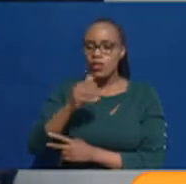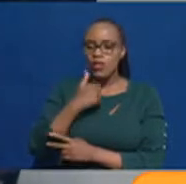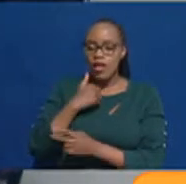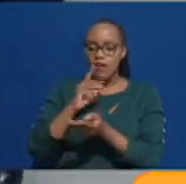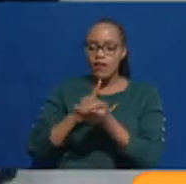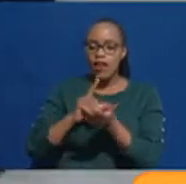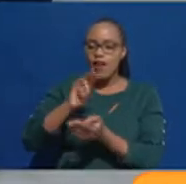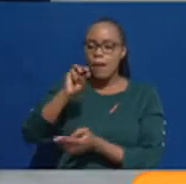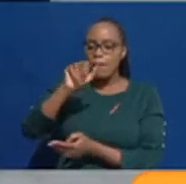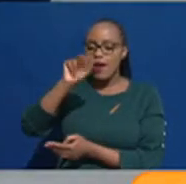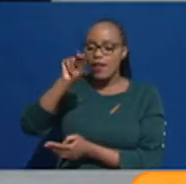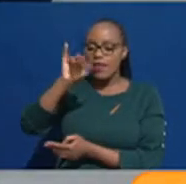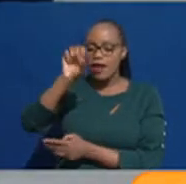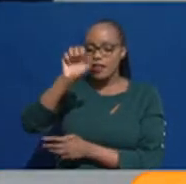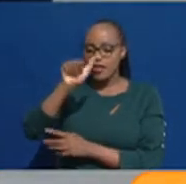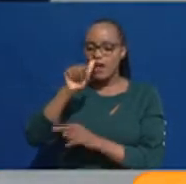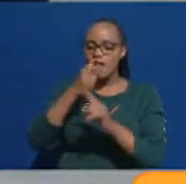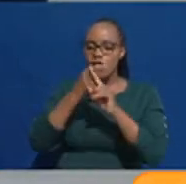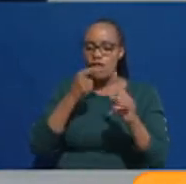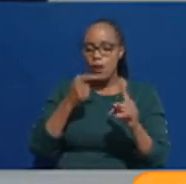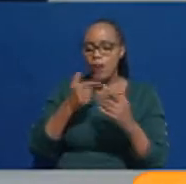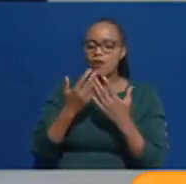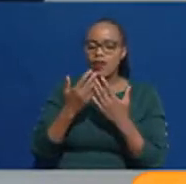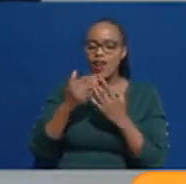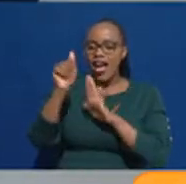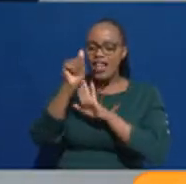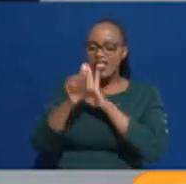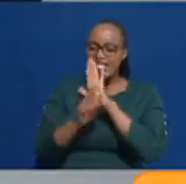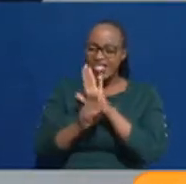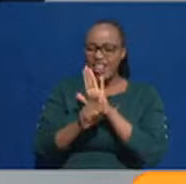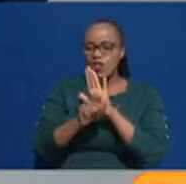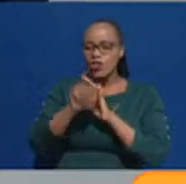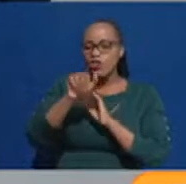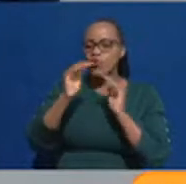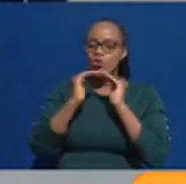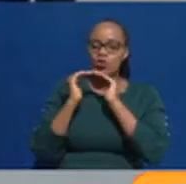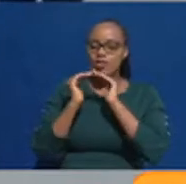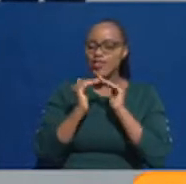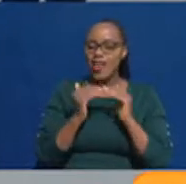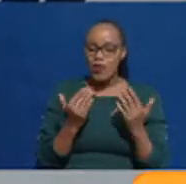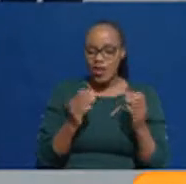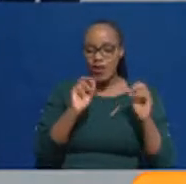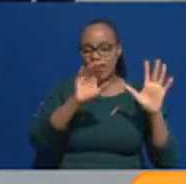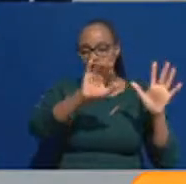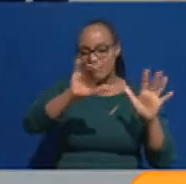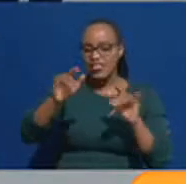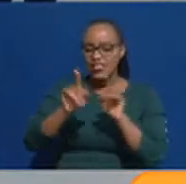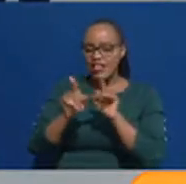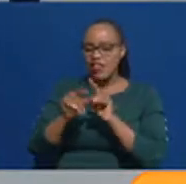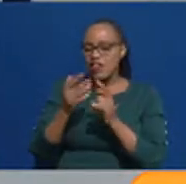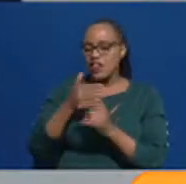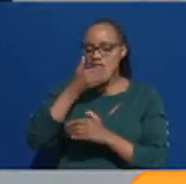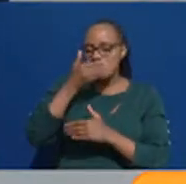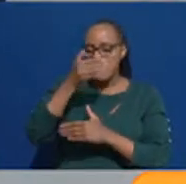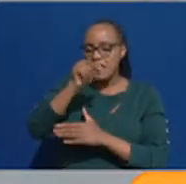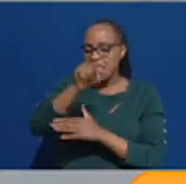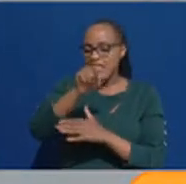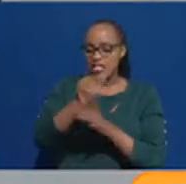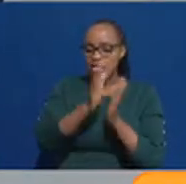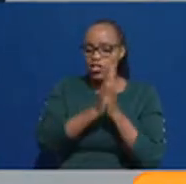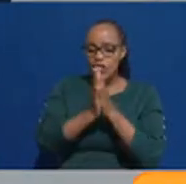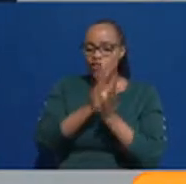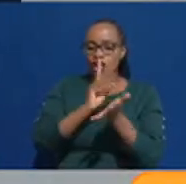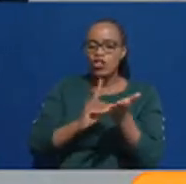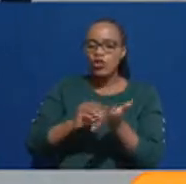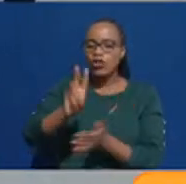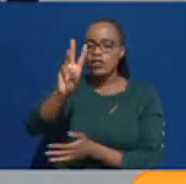Emmanuel Manyasa from Agenda Usawa. Or is it Usawa Agenda? Great. And let's get a quick reaction to that story, Dr. Wahome,